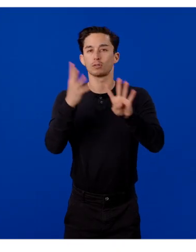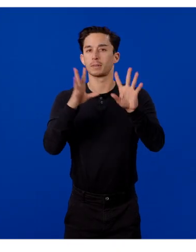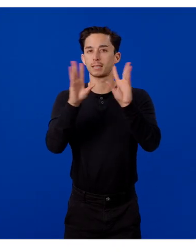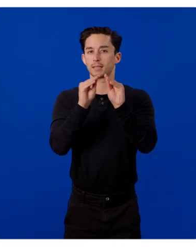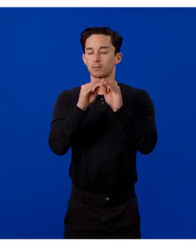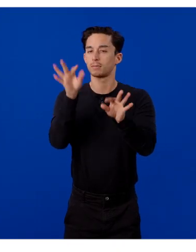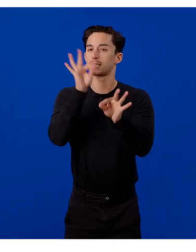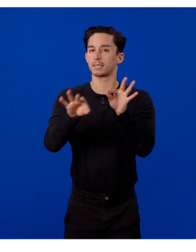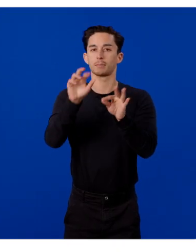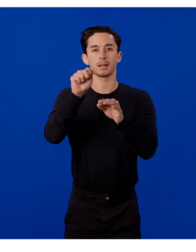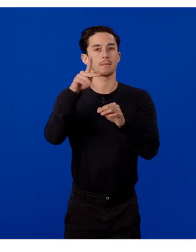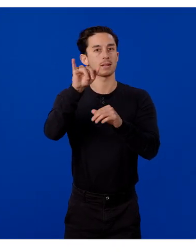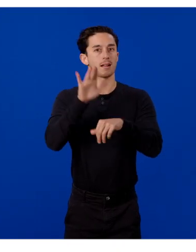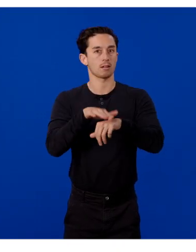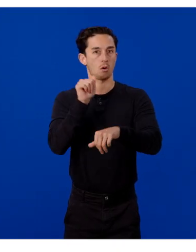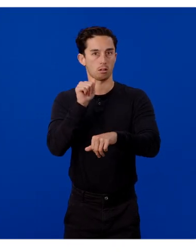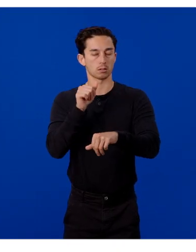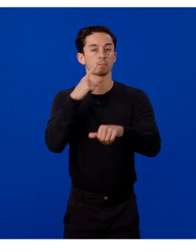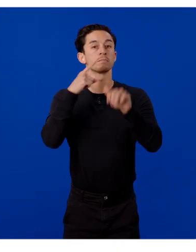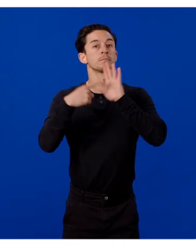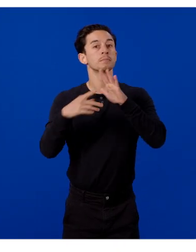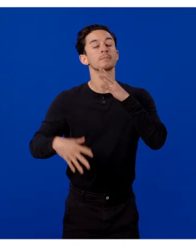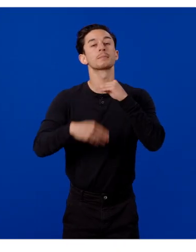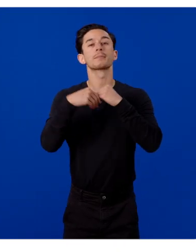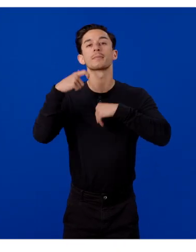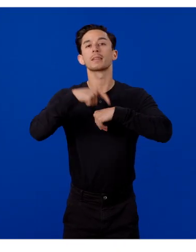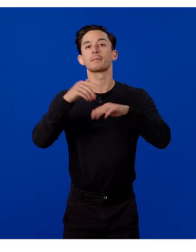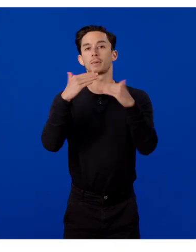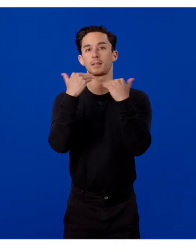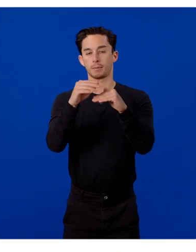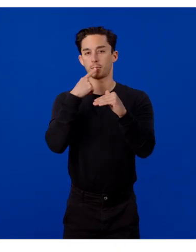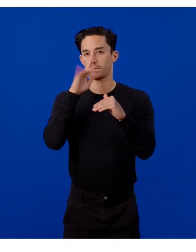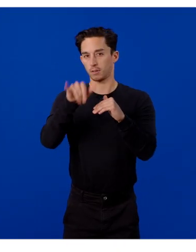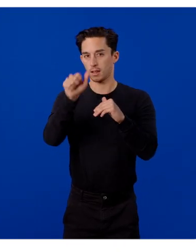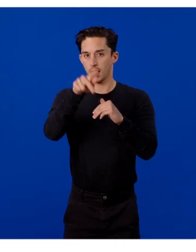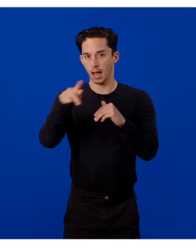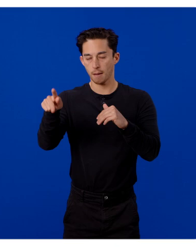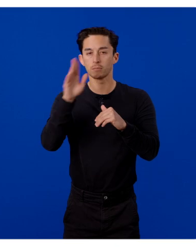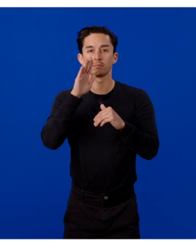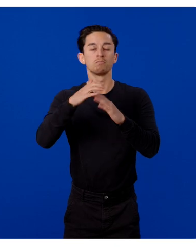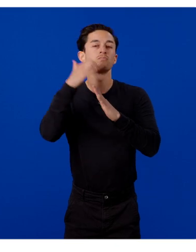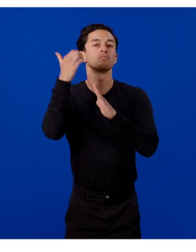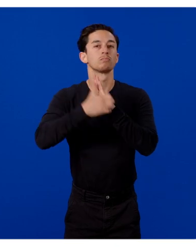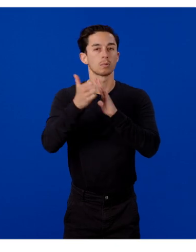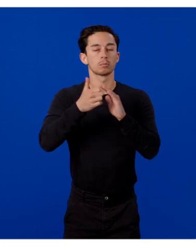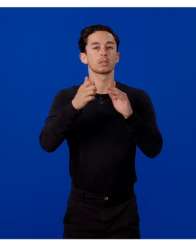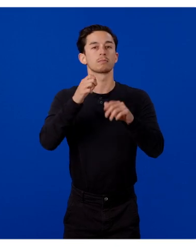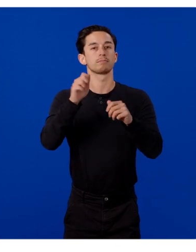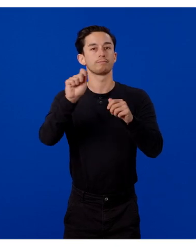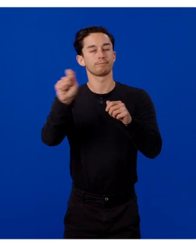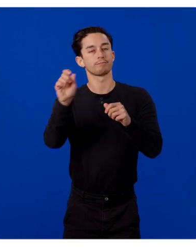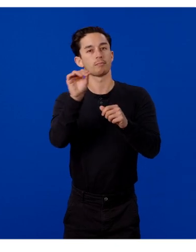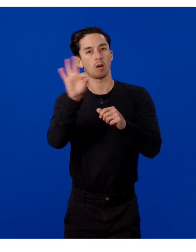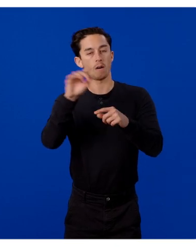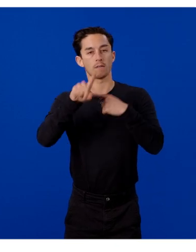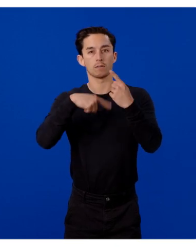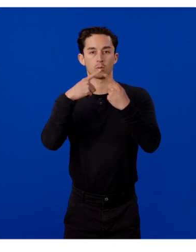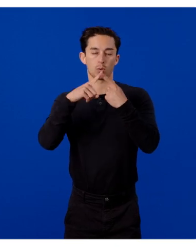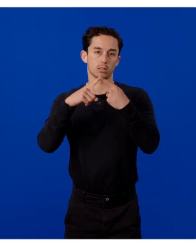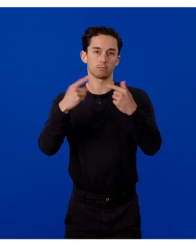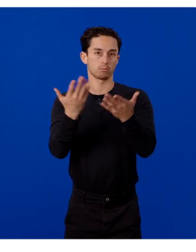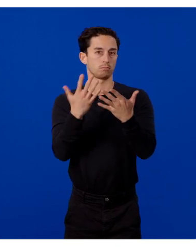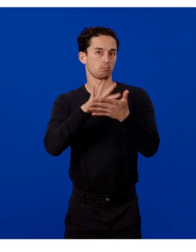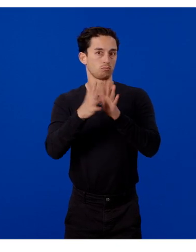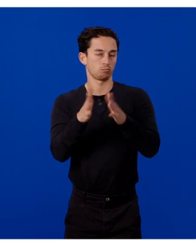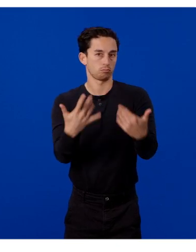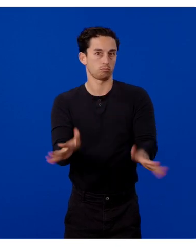API calls. For example, we added timer limits to the sample app that automatically terminates streaming sessions when expired. The